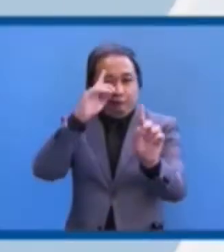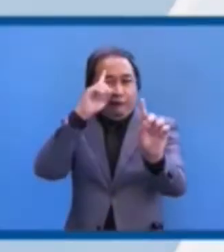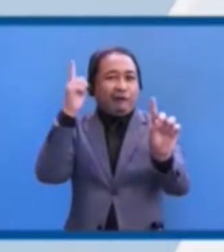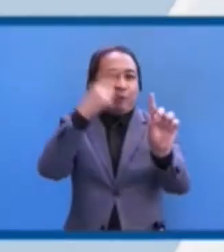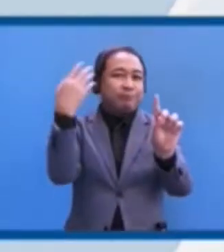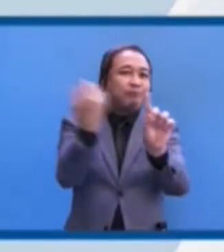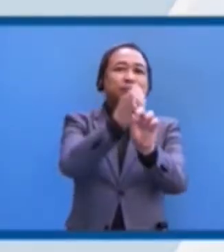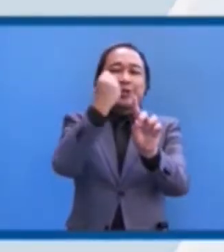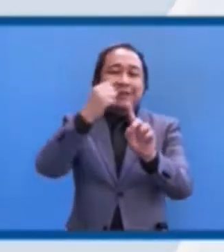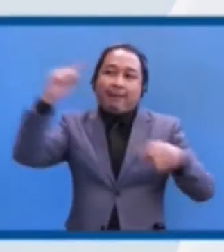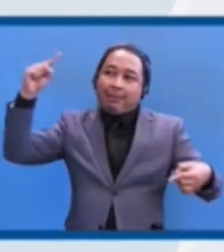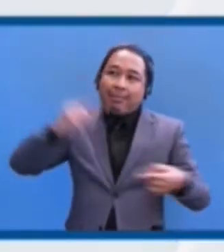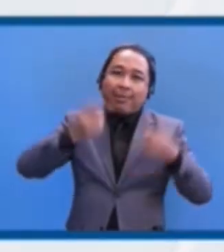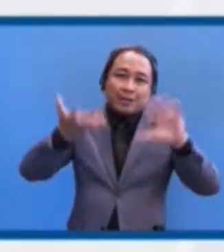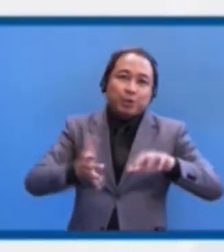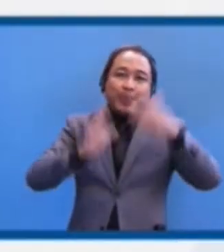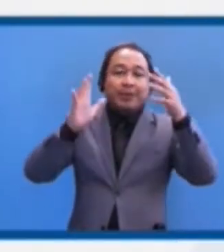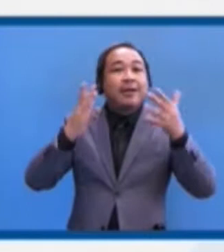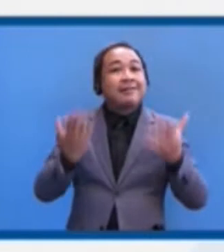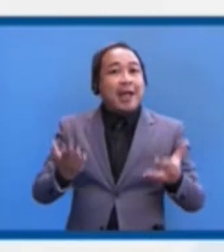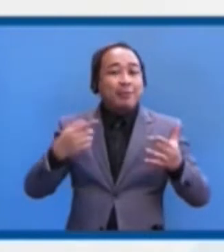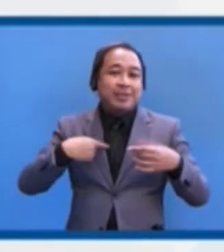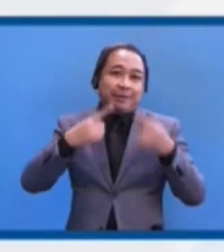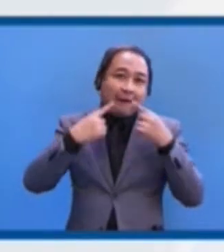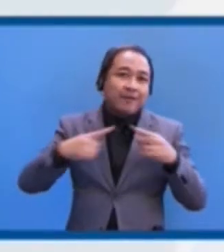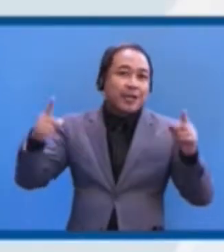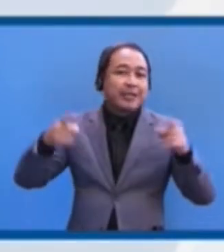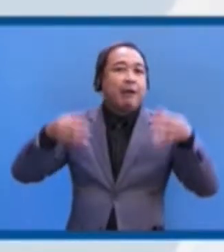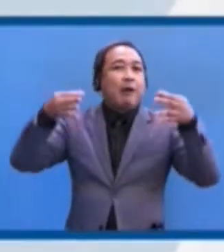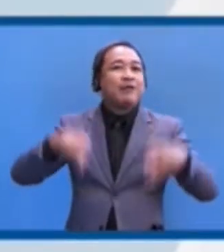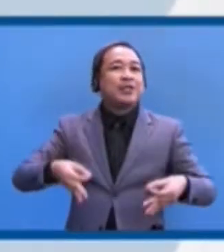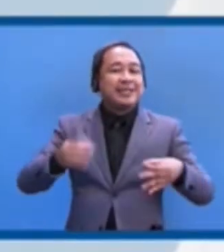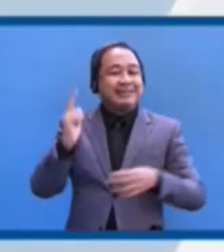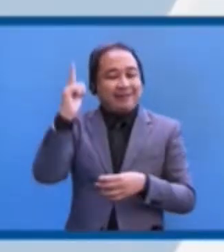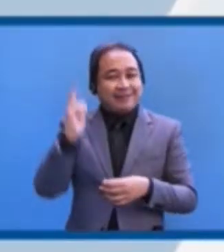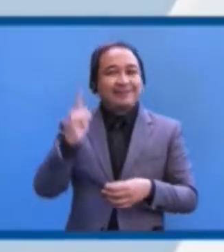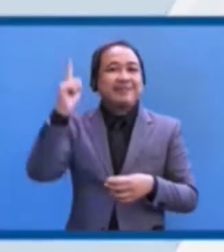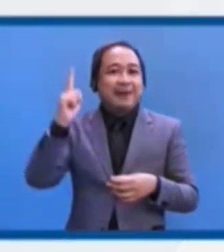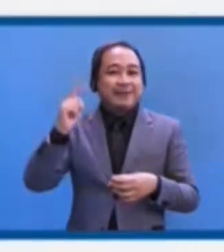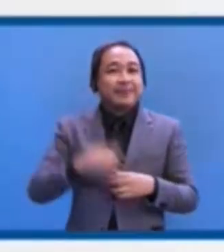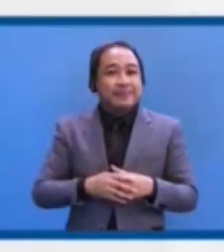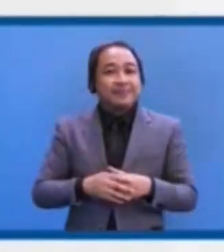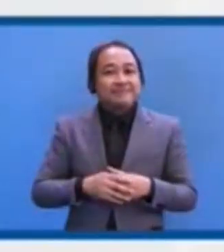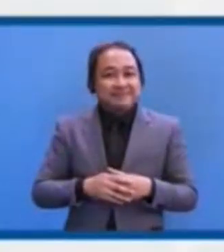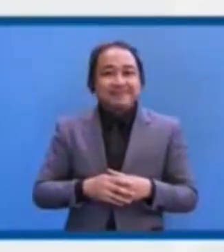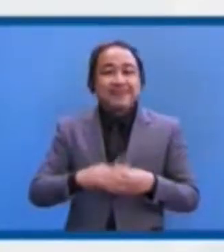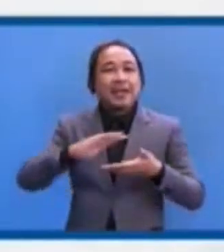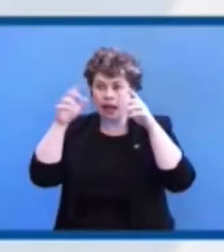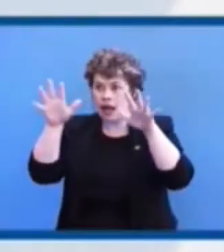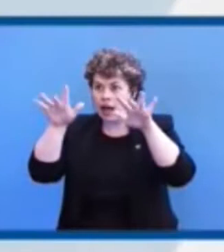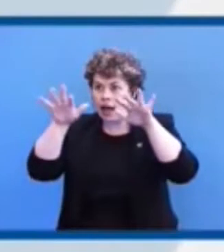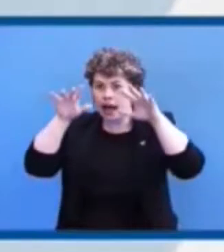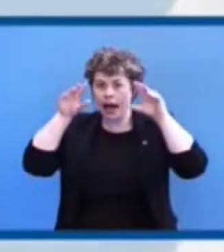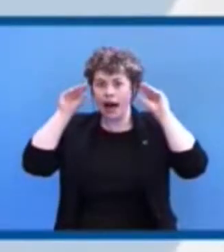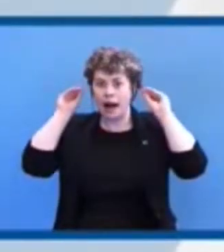is officially open. This traditional call to action marks the official